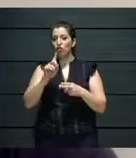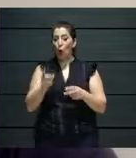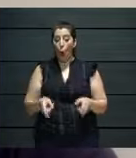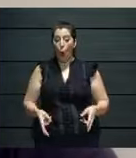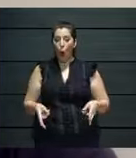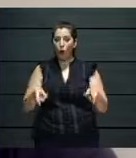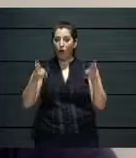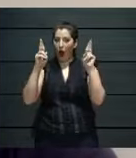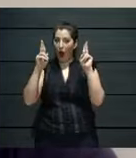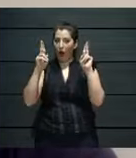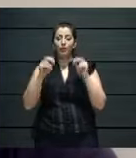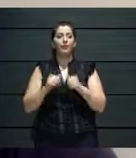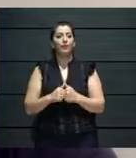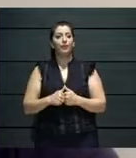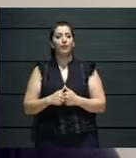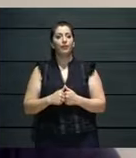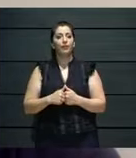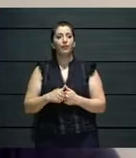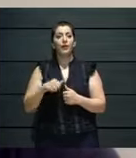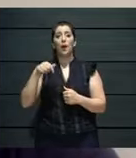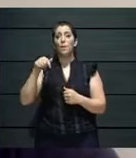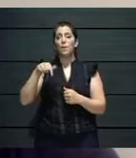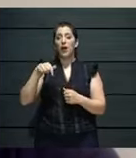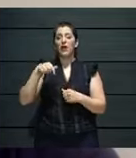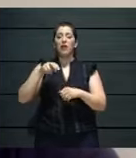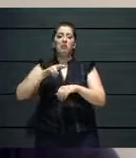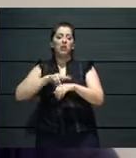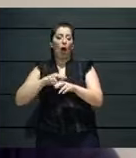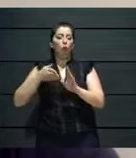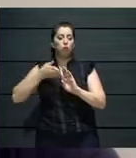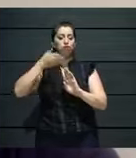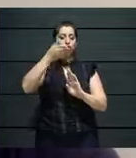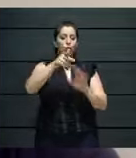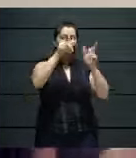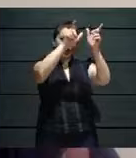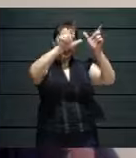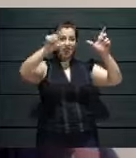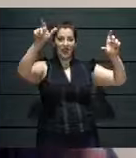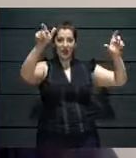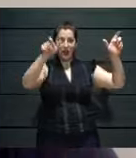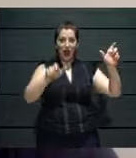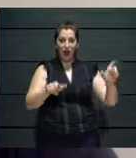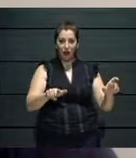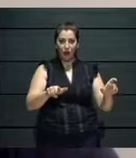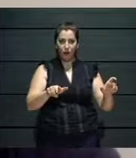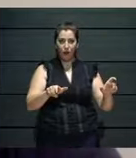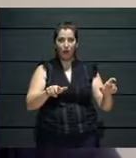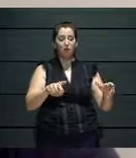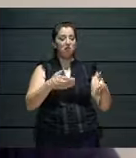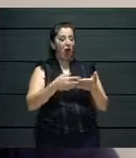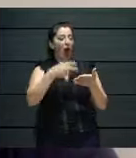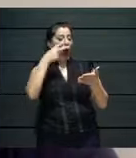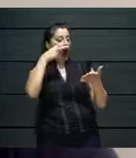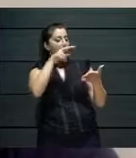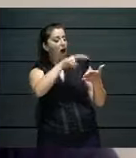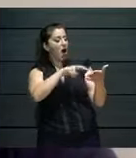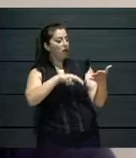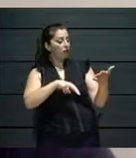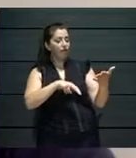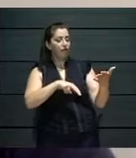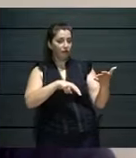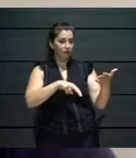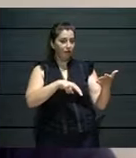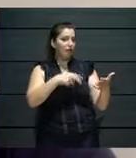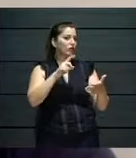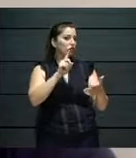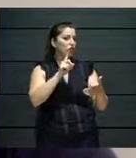a place where you can go to the theatre hall to see those registrations, bars where you can